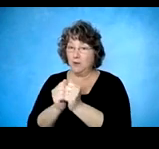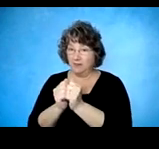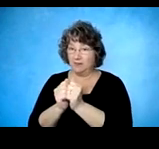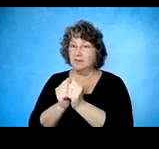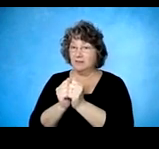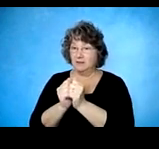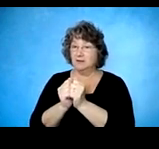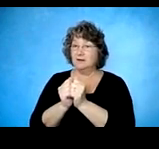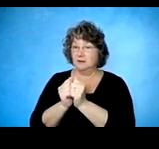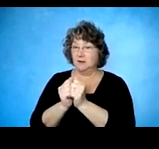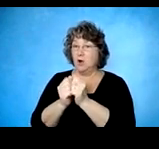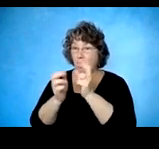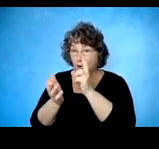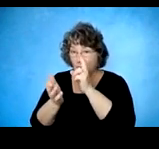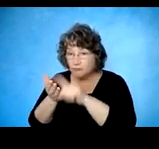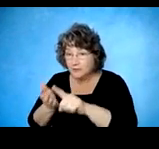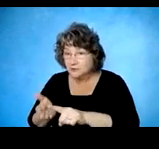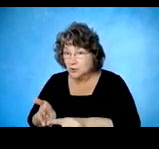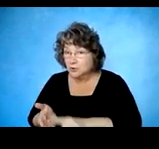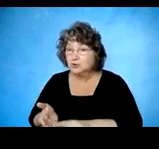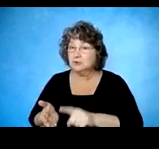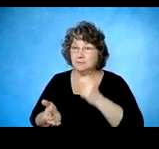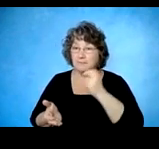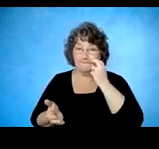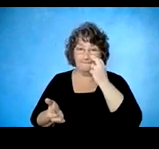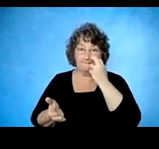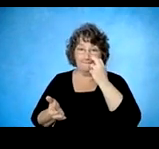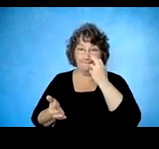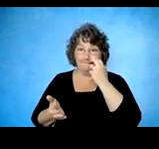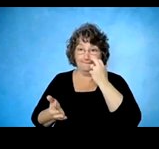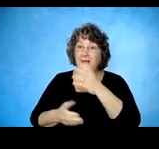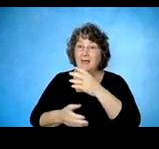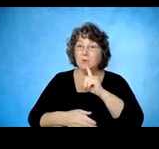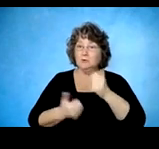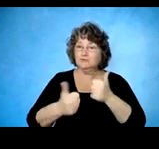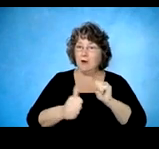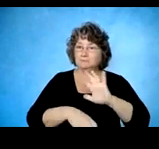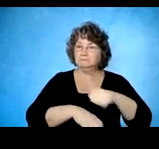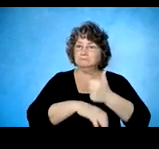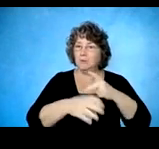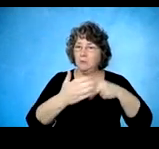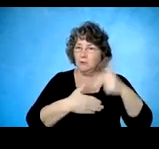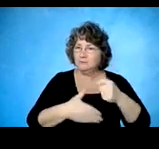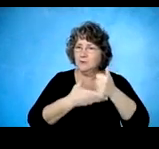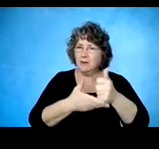research and programs to help people as much as possible. Next slide.